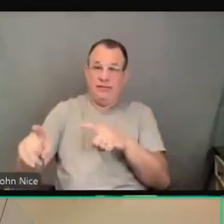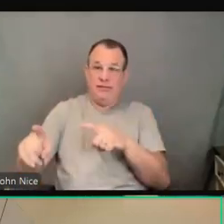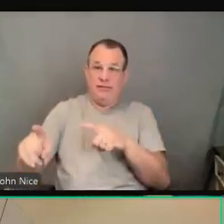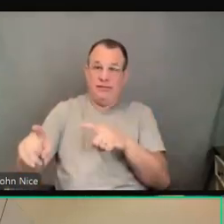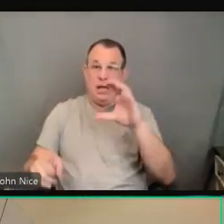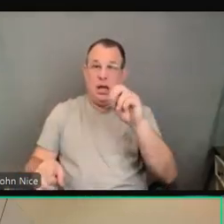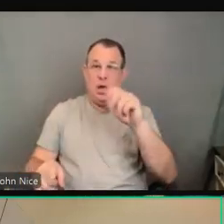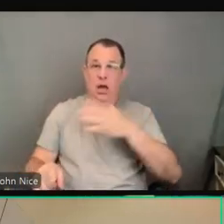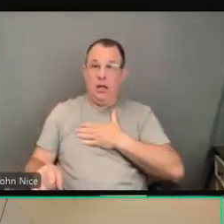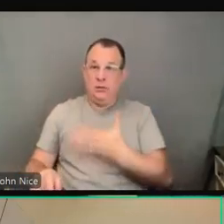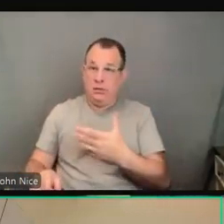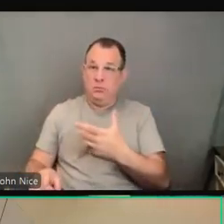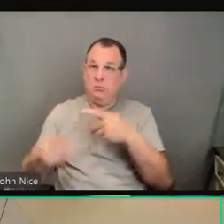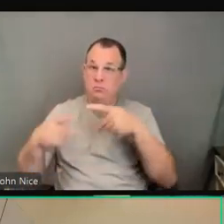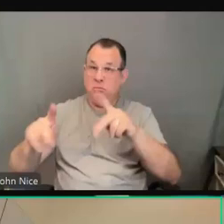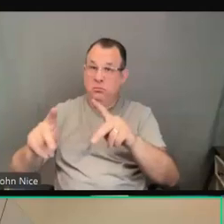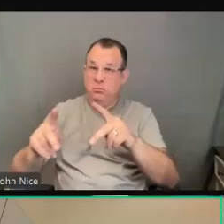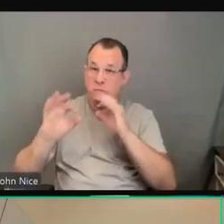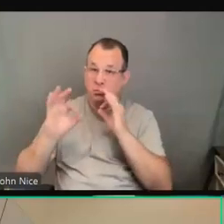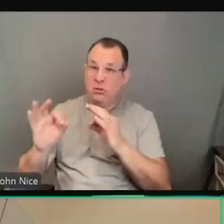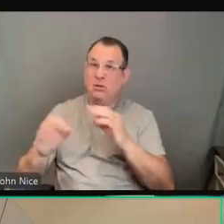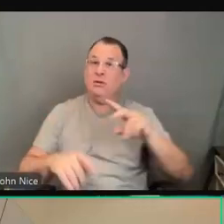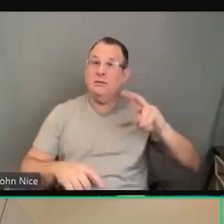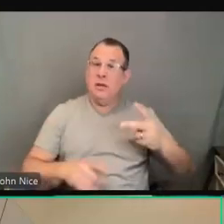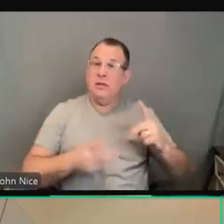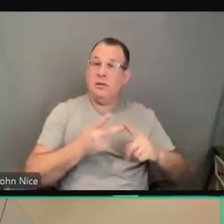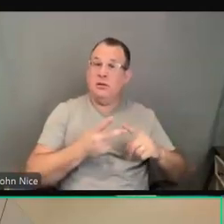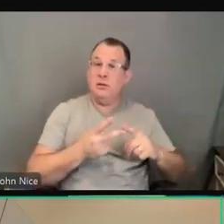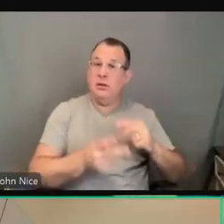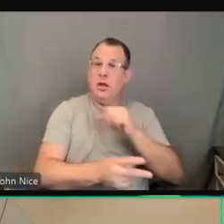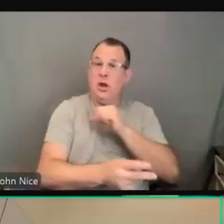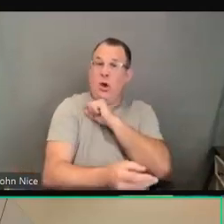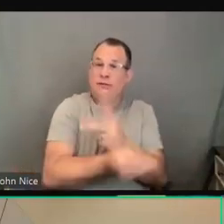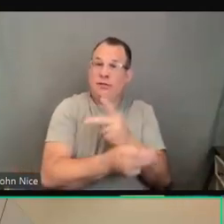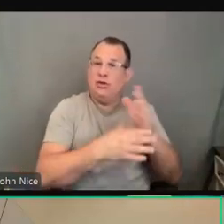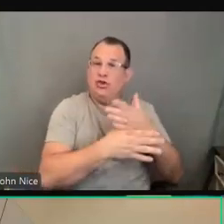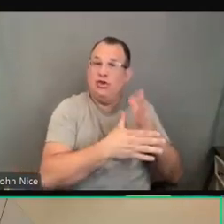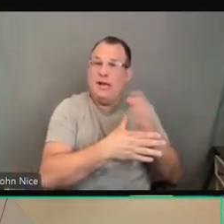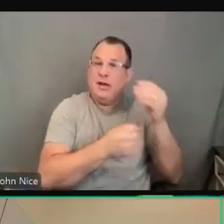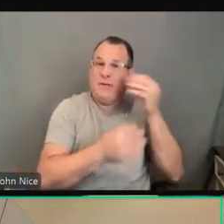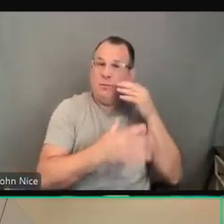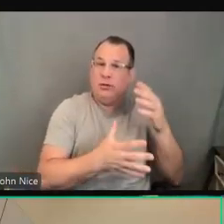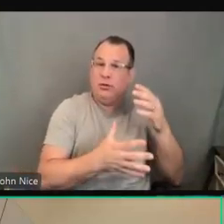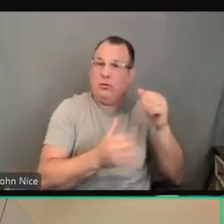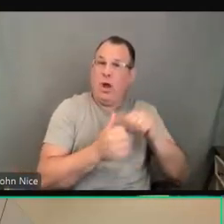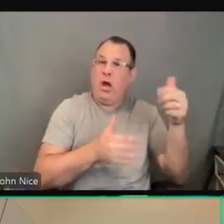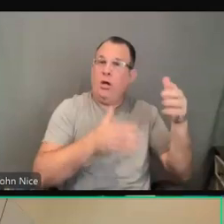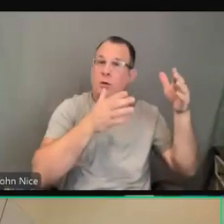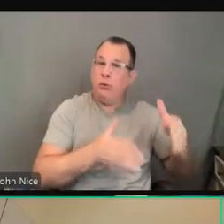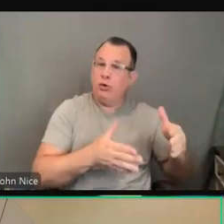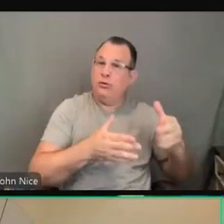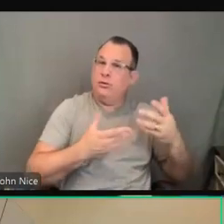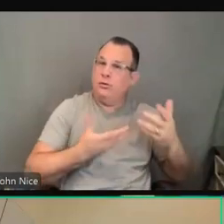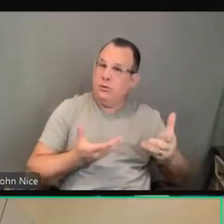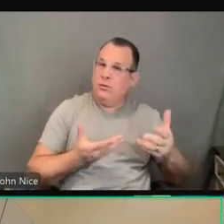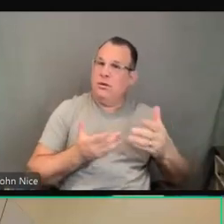do they even have authority to share any other information with anybody else? So those are laws that they